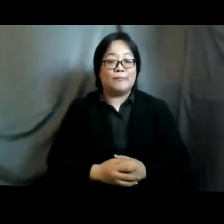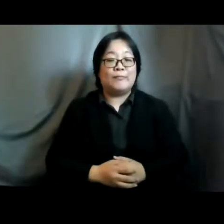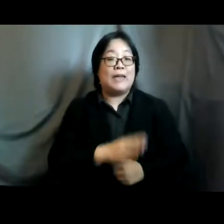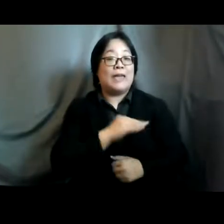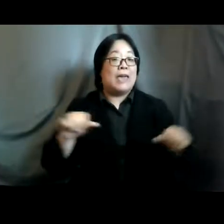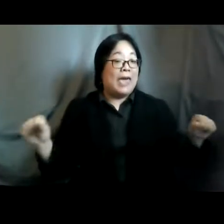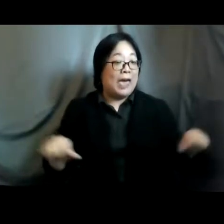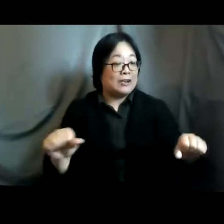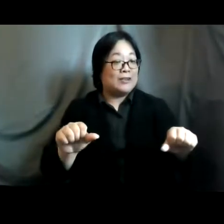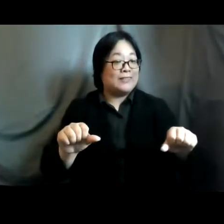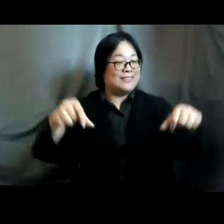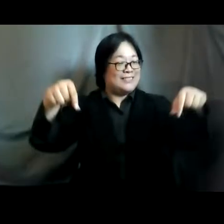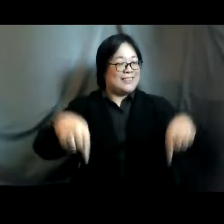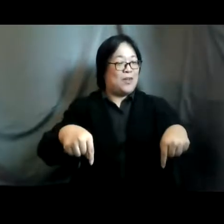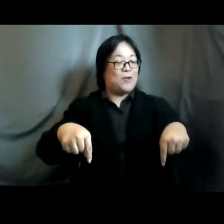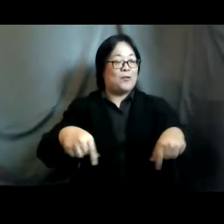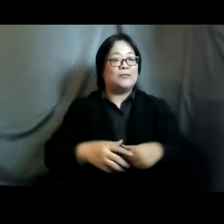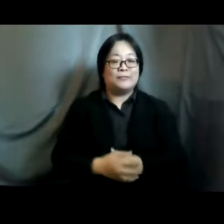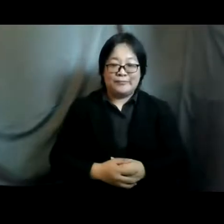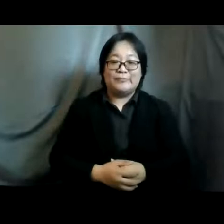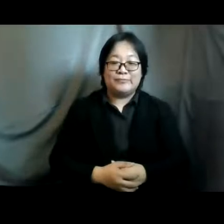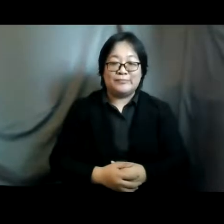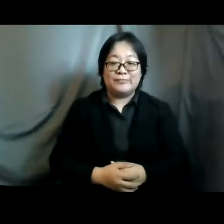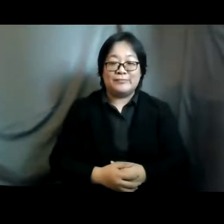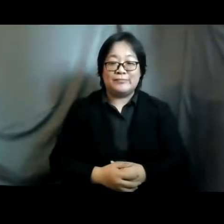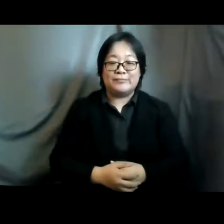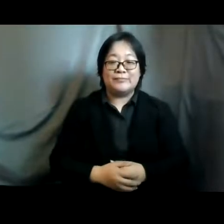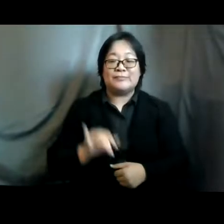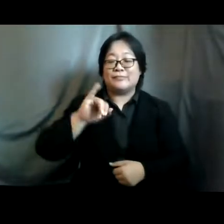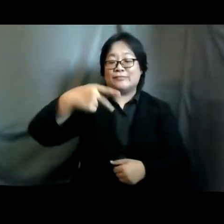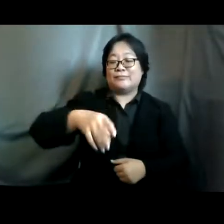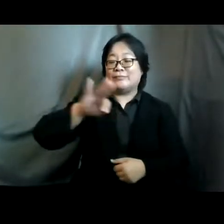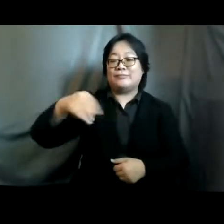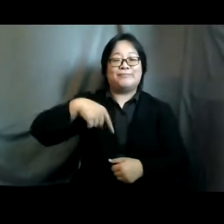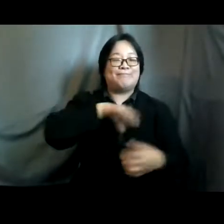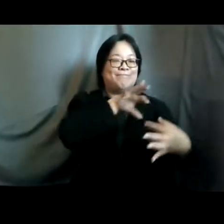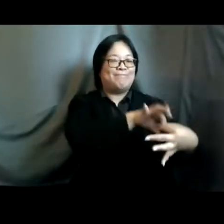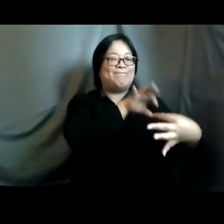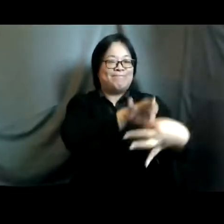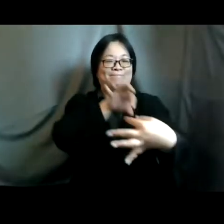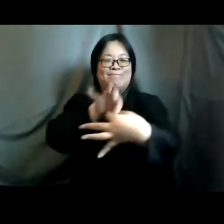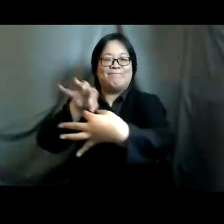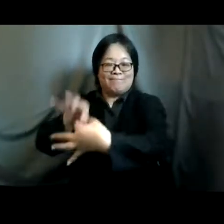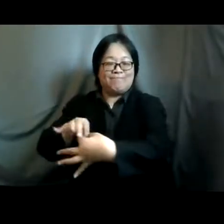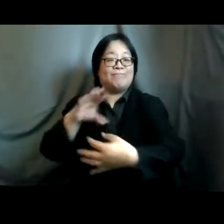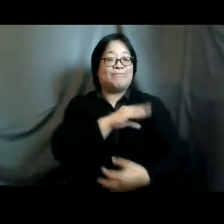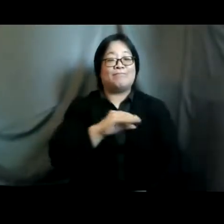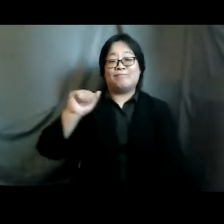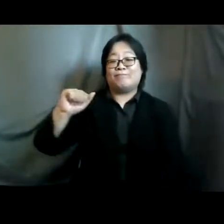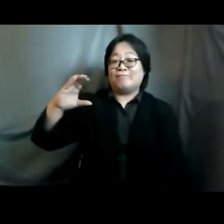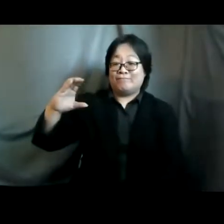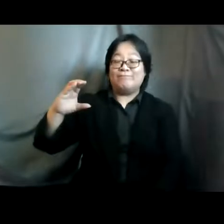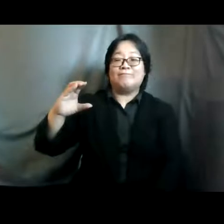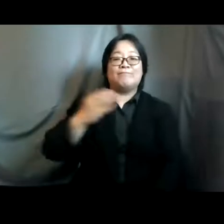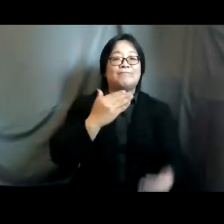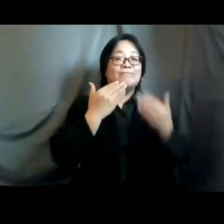now um as ippf we are committed to working with all partners in the action coalition um and thank